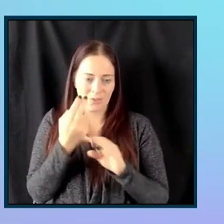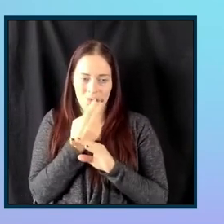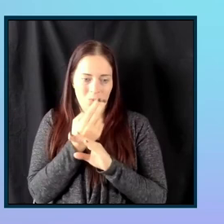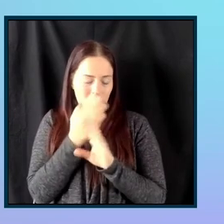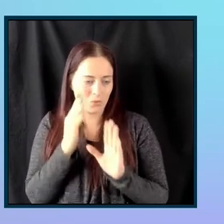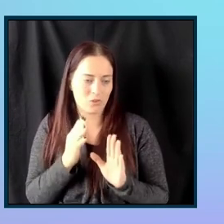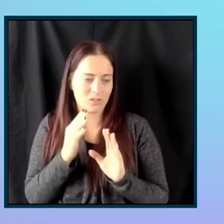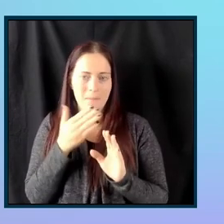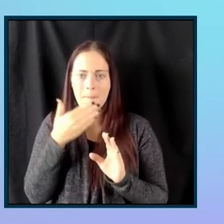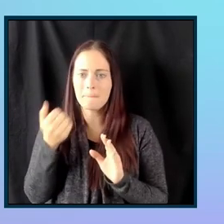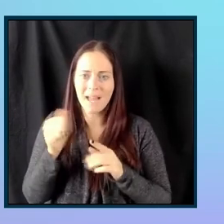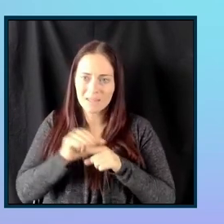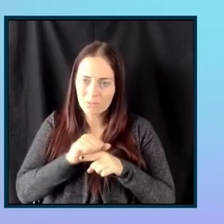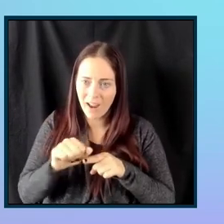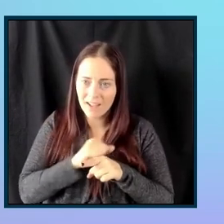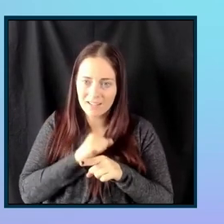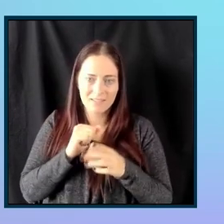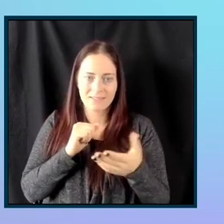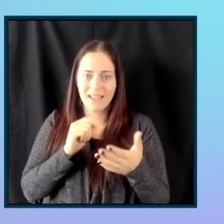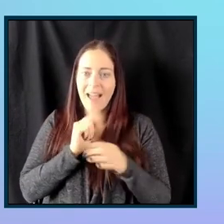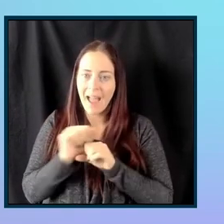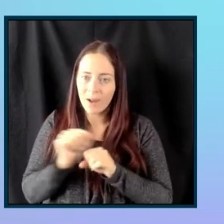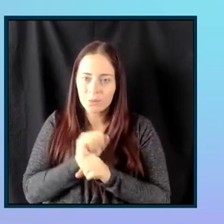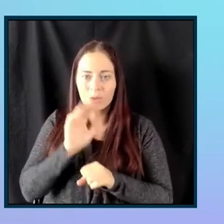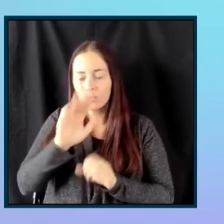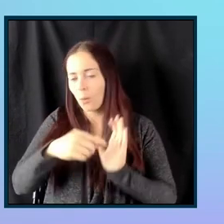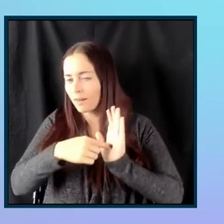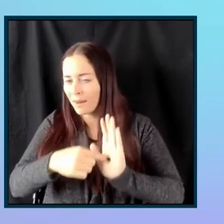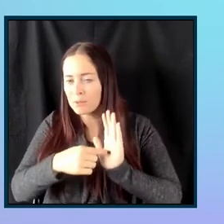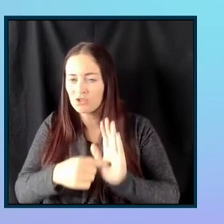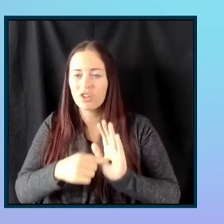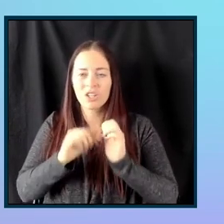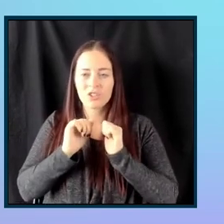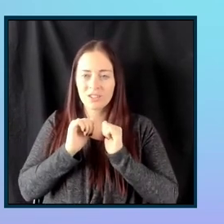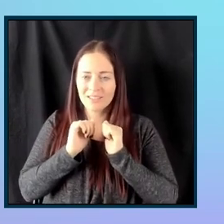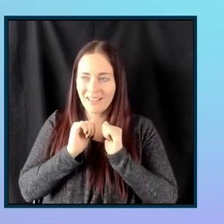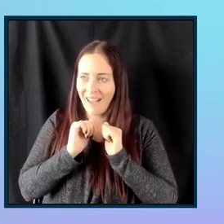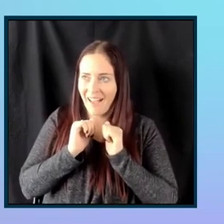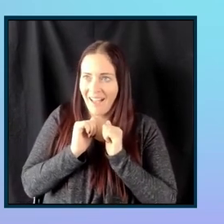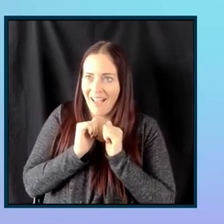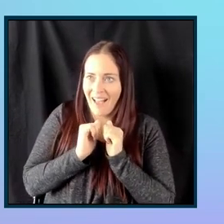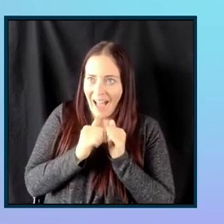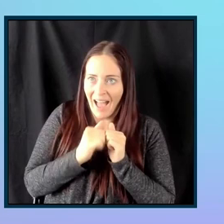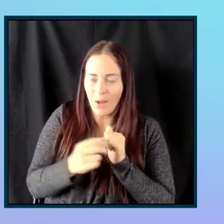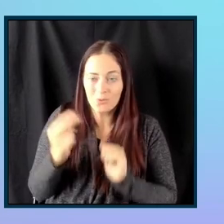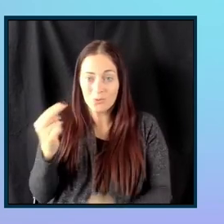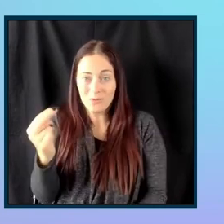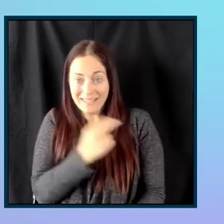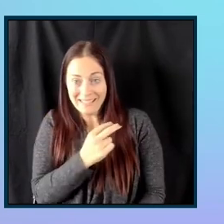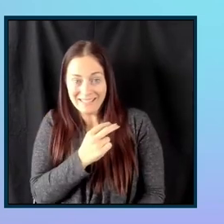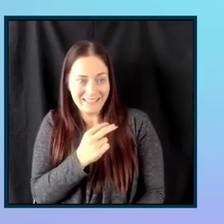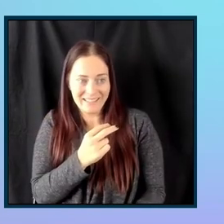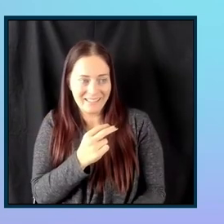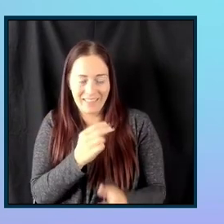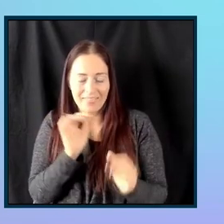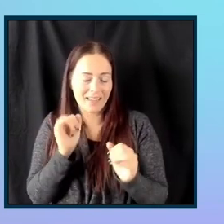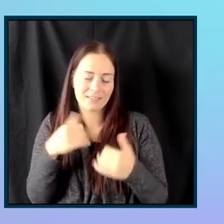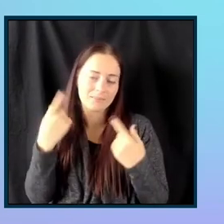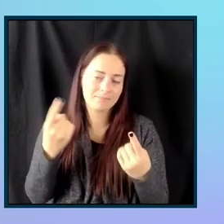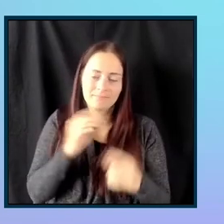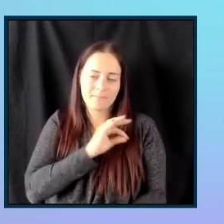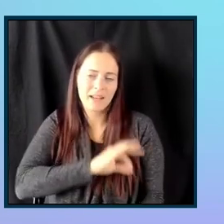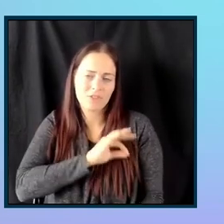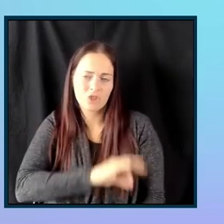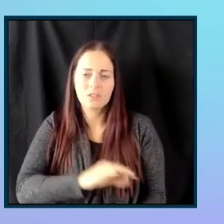and everything. Actually, physically being able to walk through it and see it has been really great. And we get a lot of good feedback from the audience. We only have a few